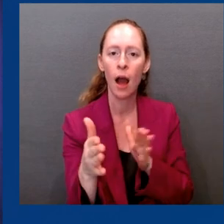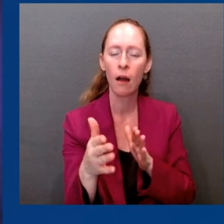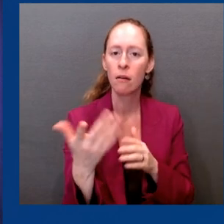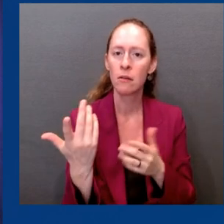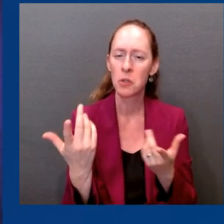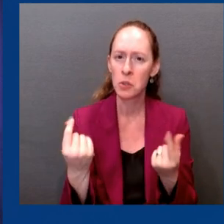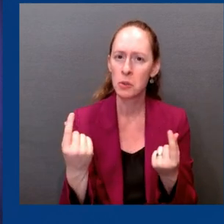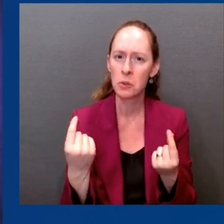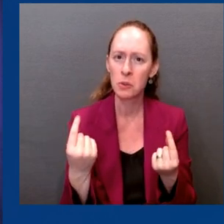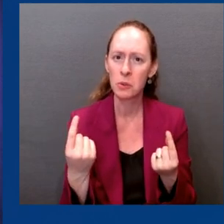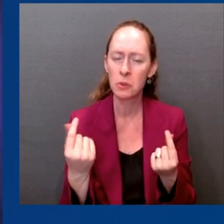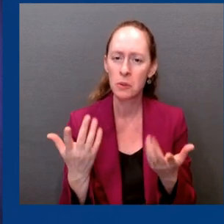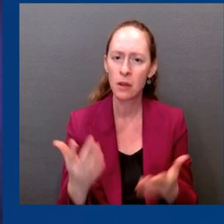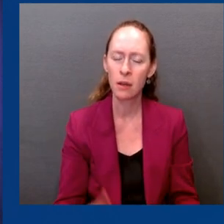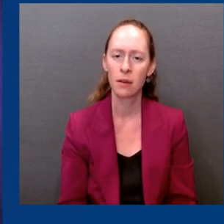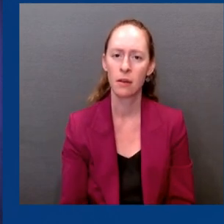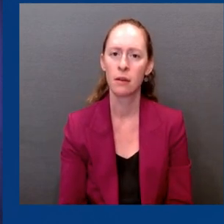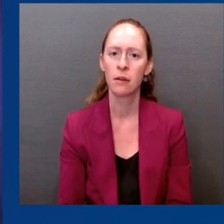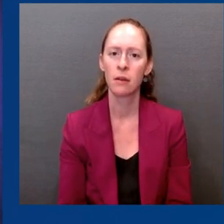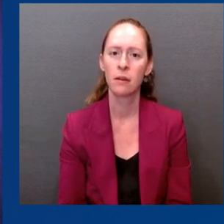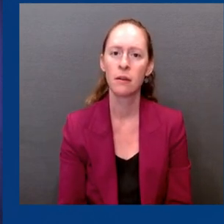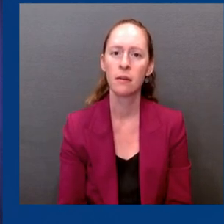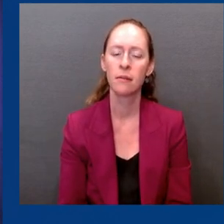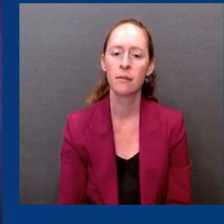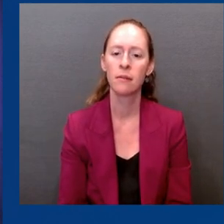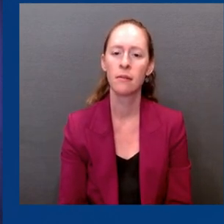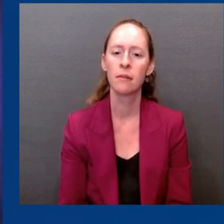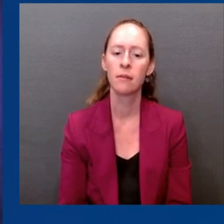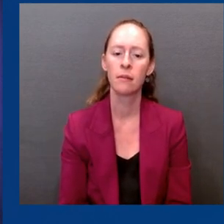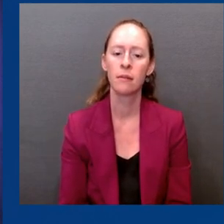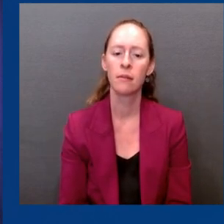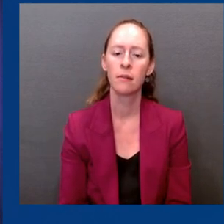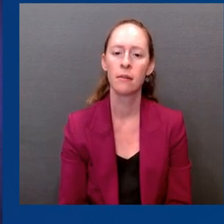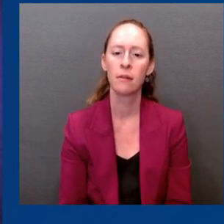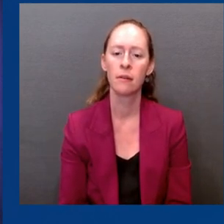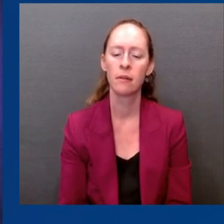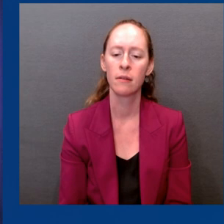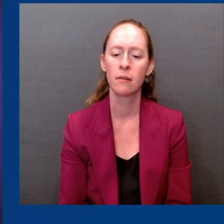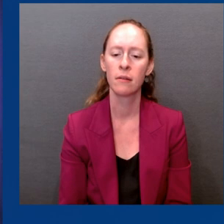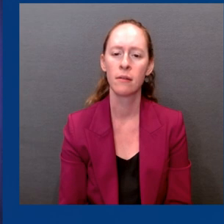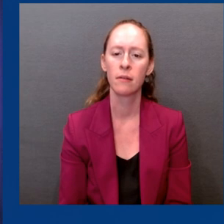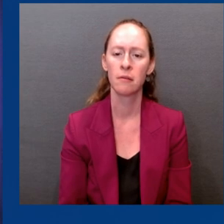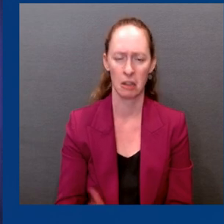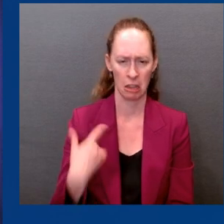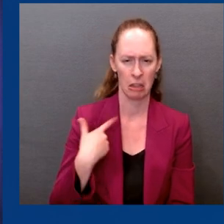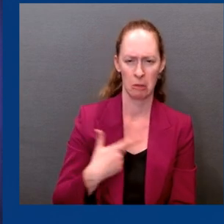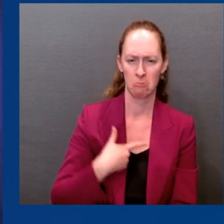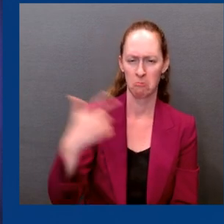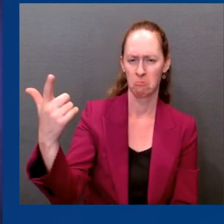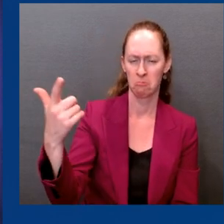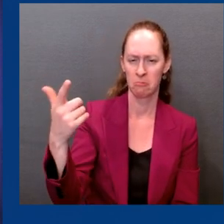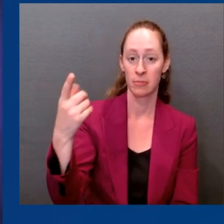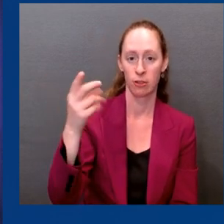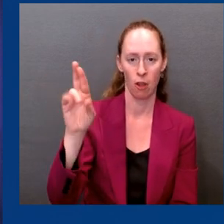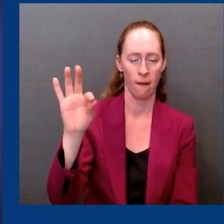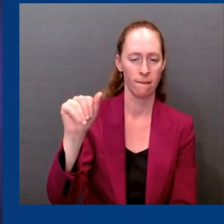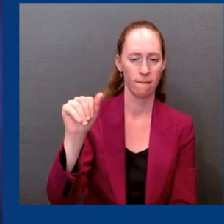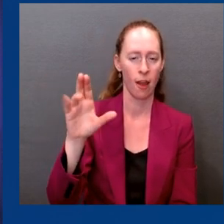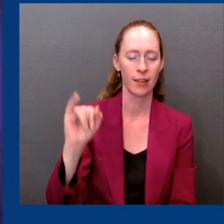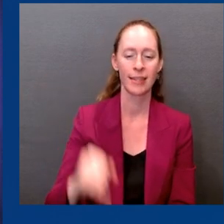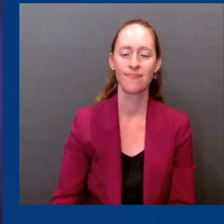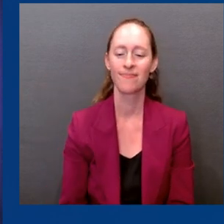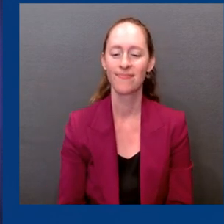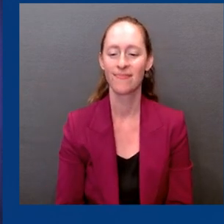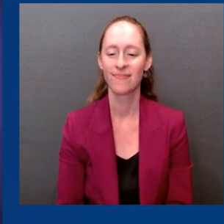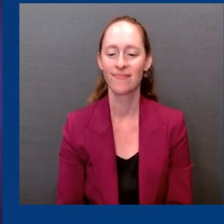Tony, you could sort of chime in and fill in the critical details here. We have watched Omicron over the last nine